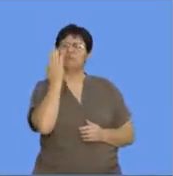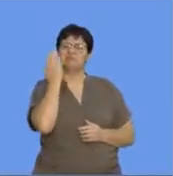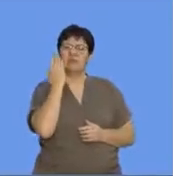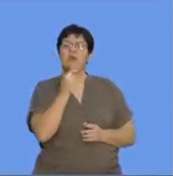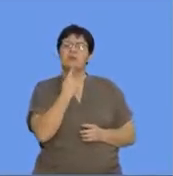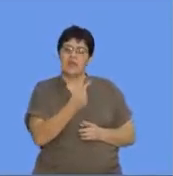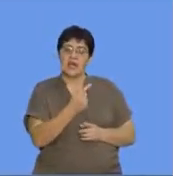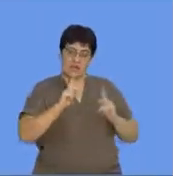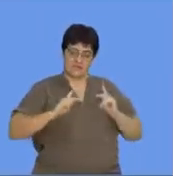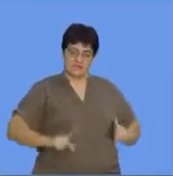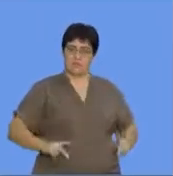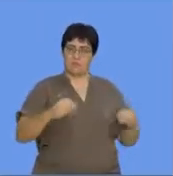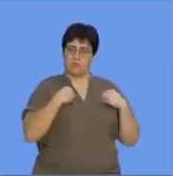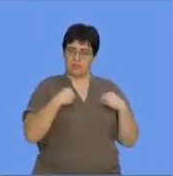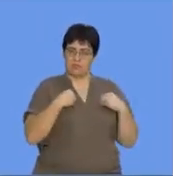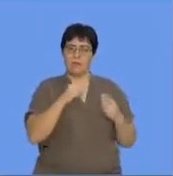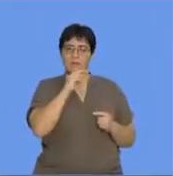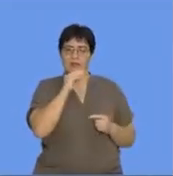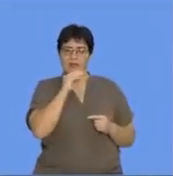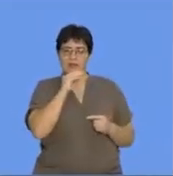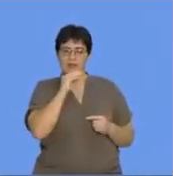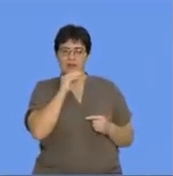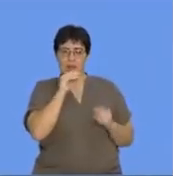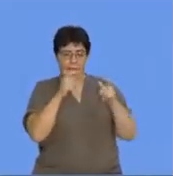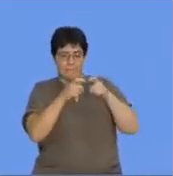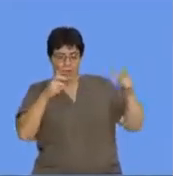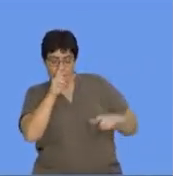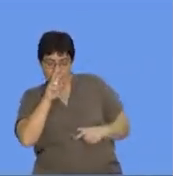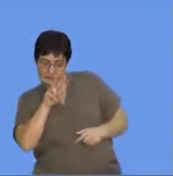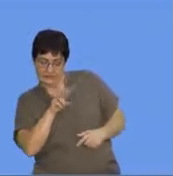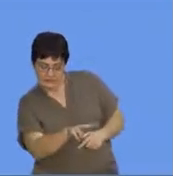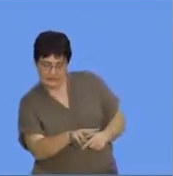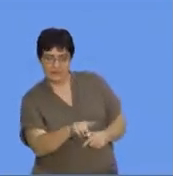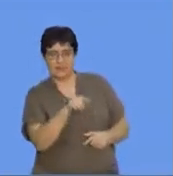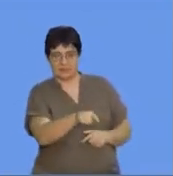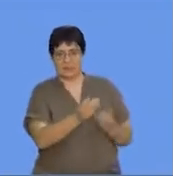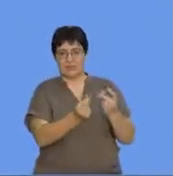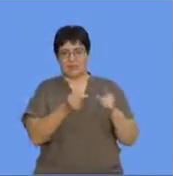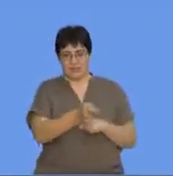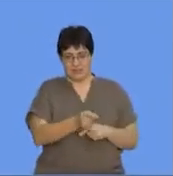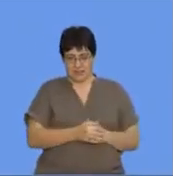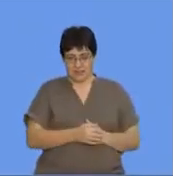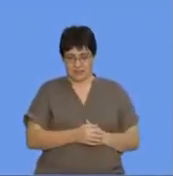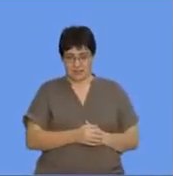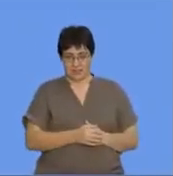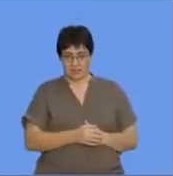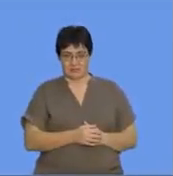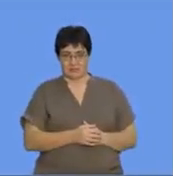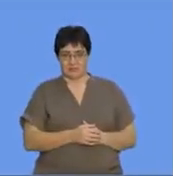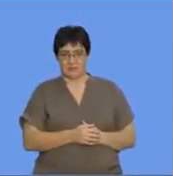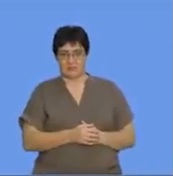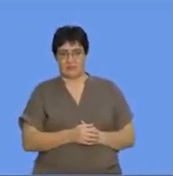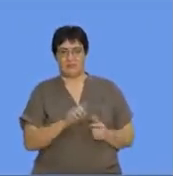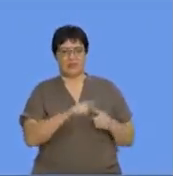physical properties, we're talking about the macroscopic, you know, properties of materials that has to do, you know, with